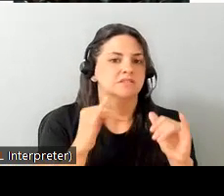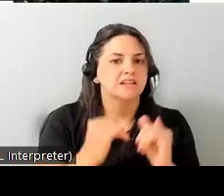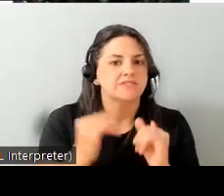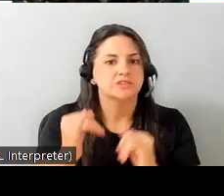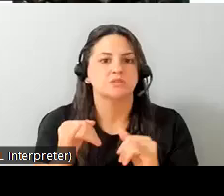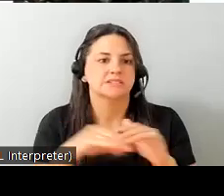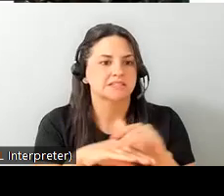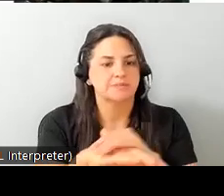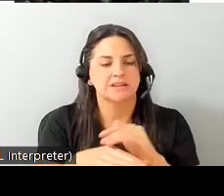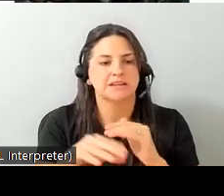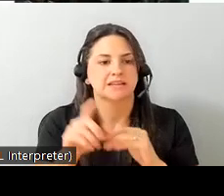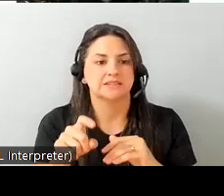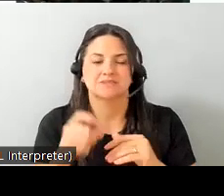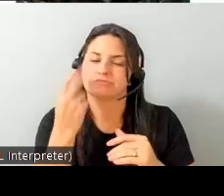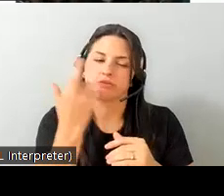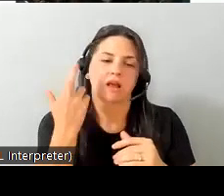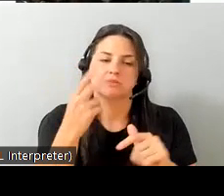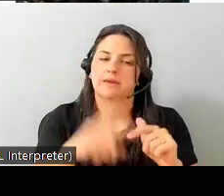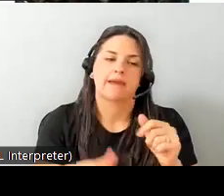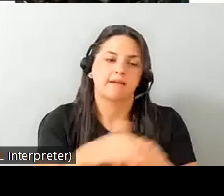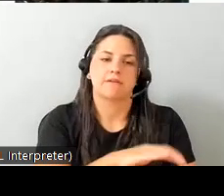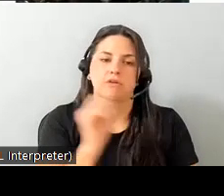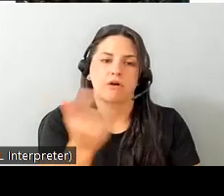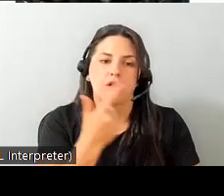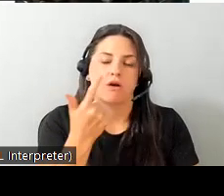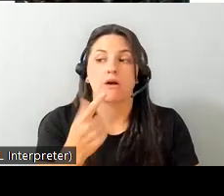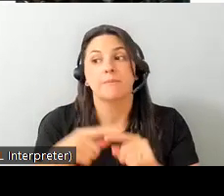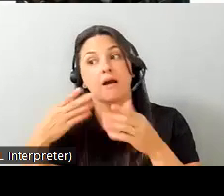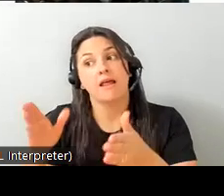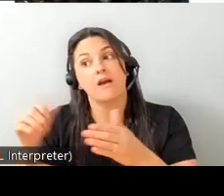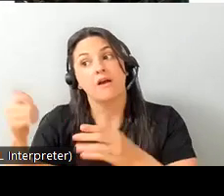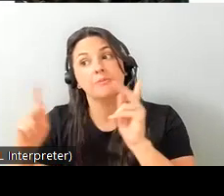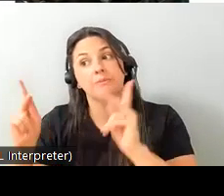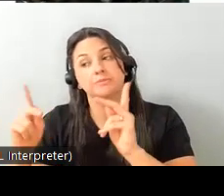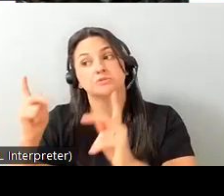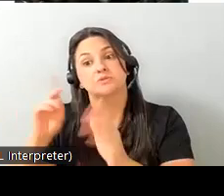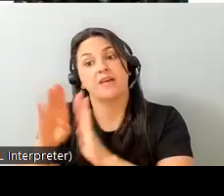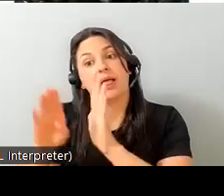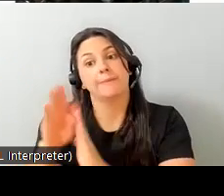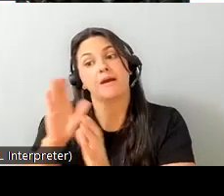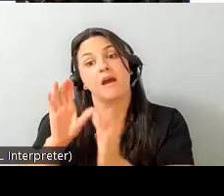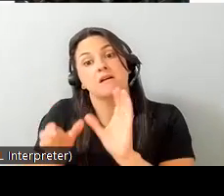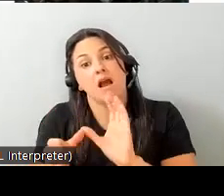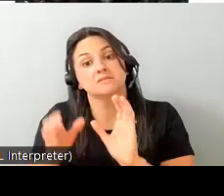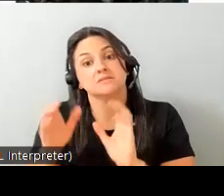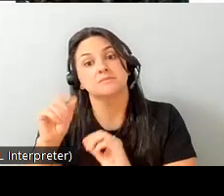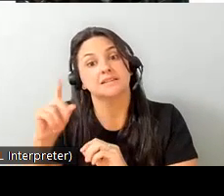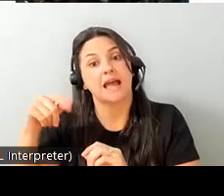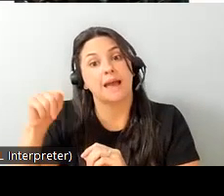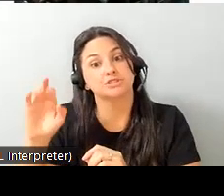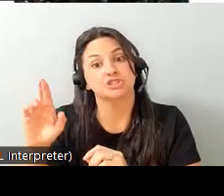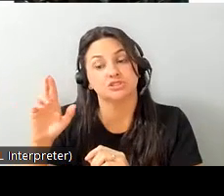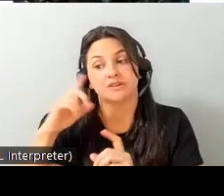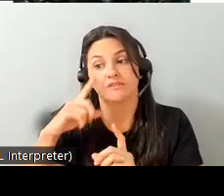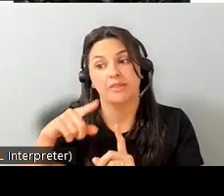recognize that we can't cover all of these and allowing others to develop custom adapters to support these types of devices the only way to